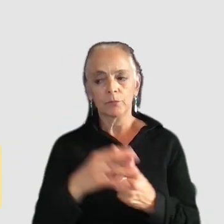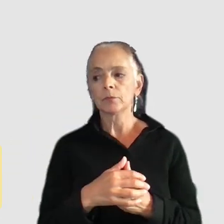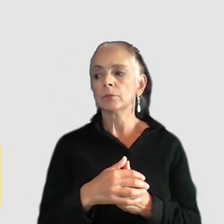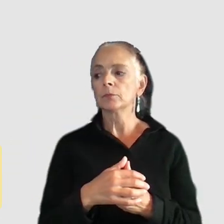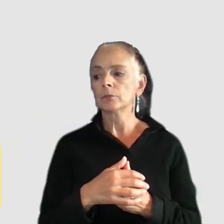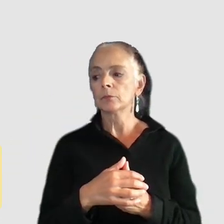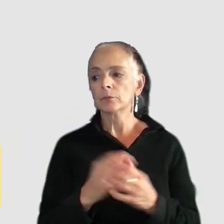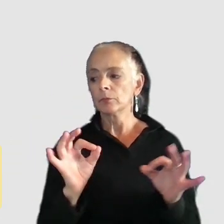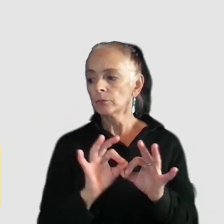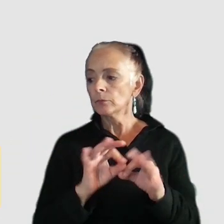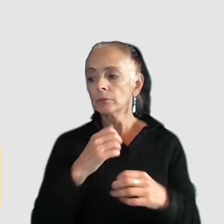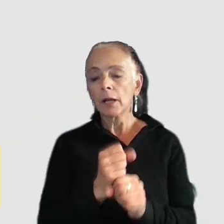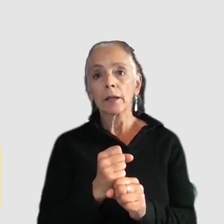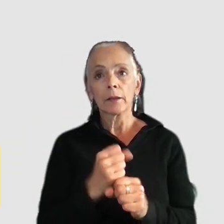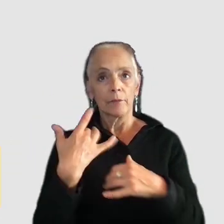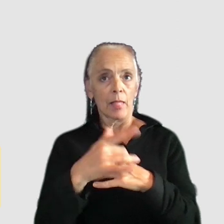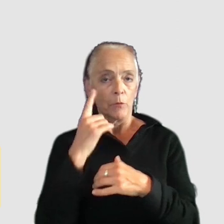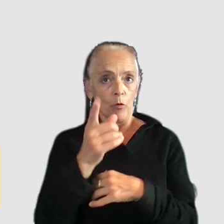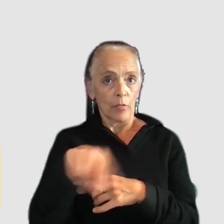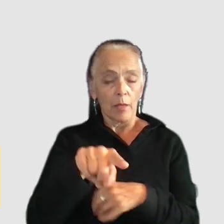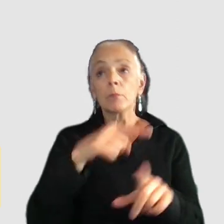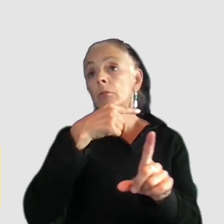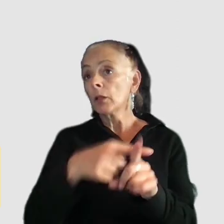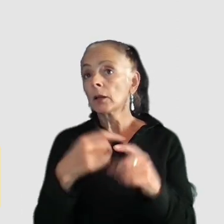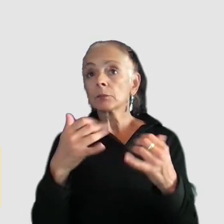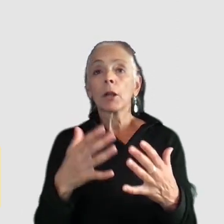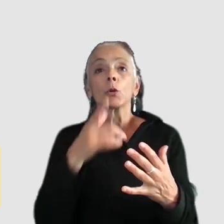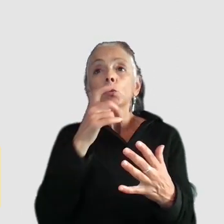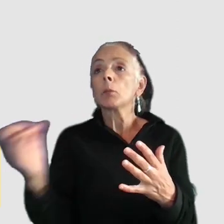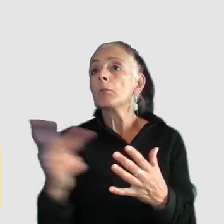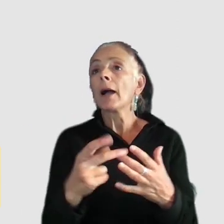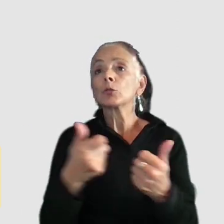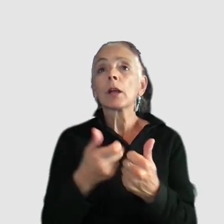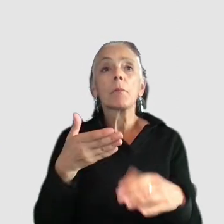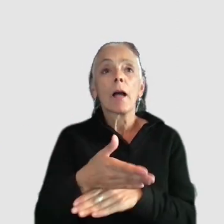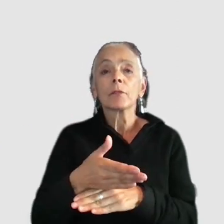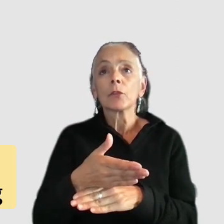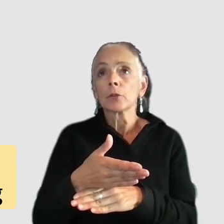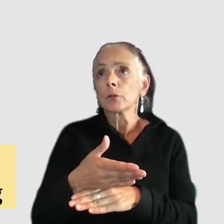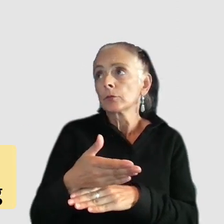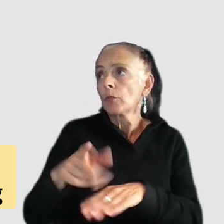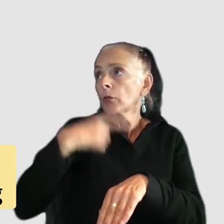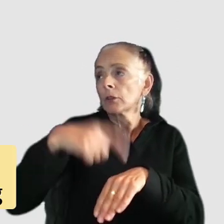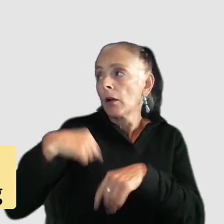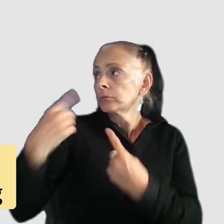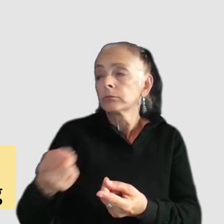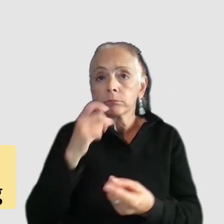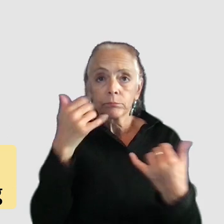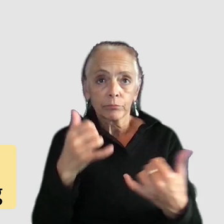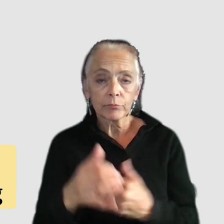make it available for those players and also players that might come back to your game after taking a break too we want to let them